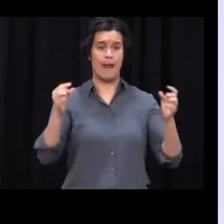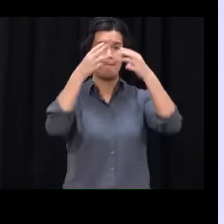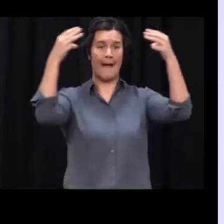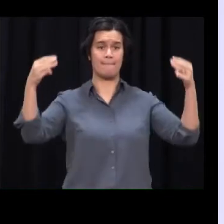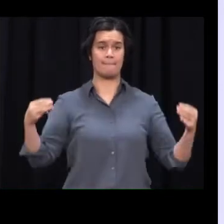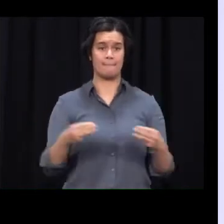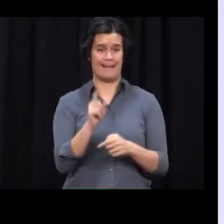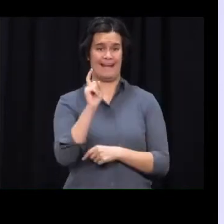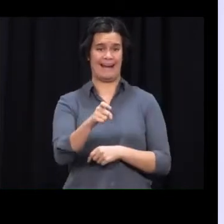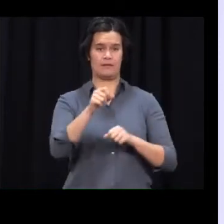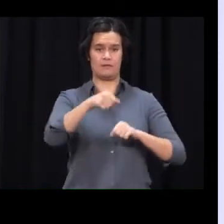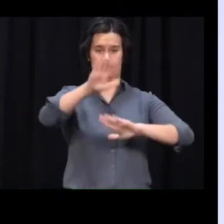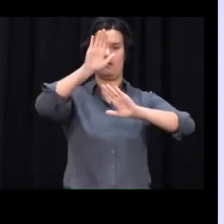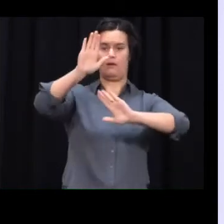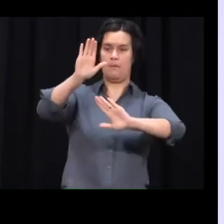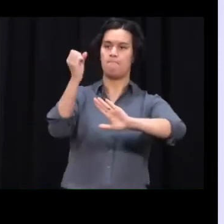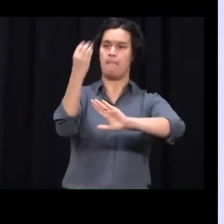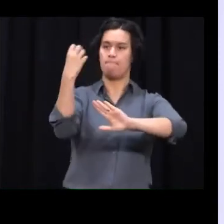won't change unless there is new information.